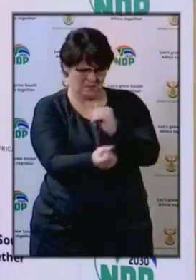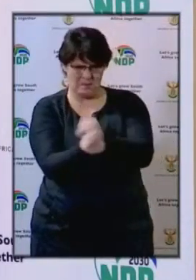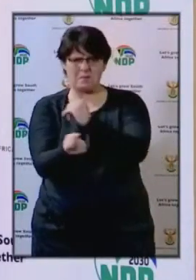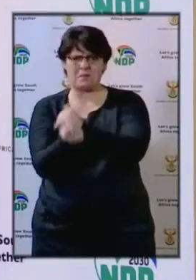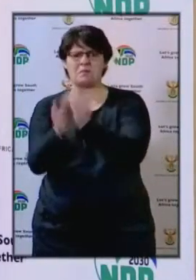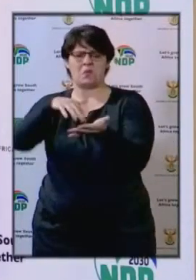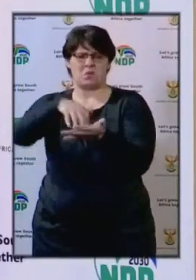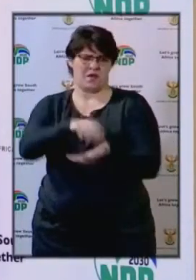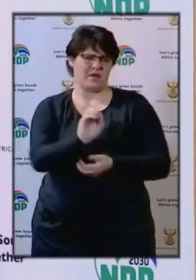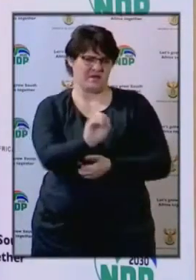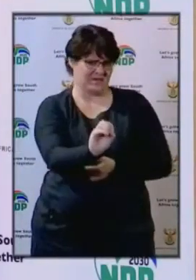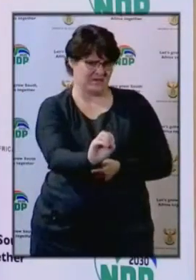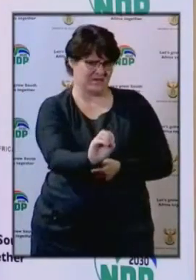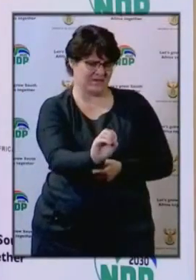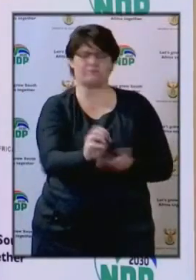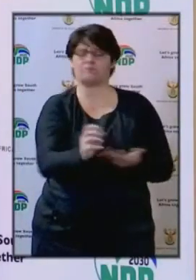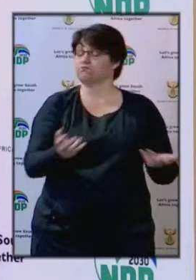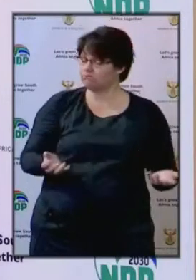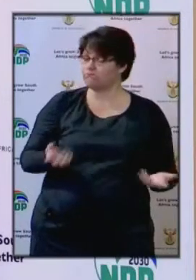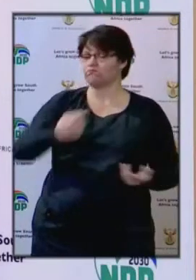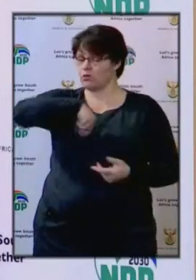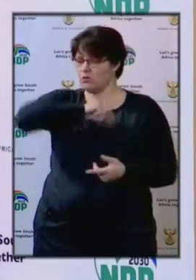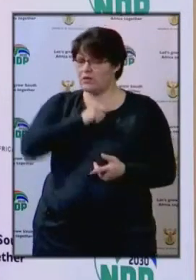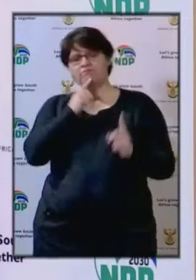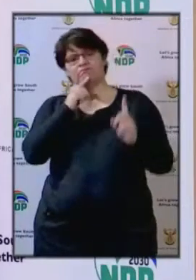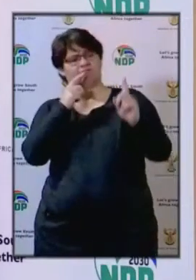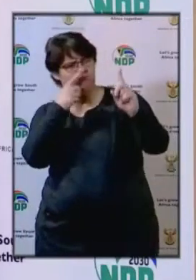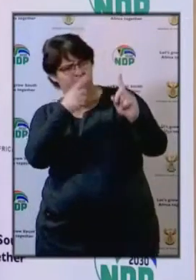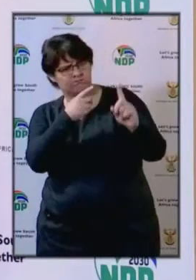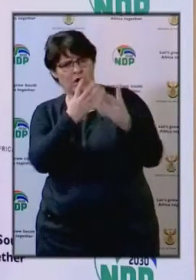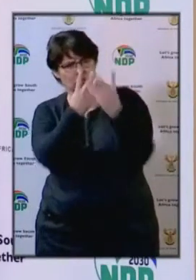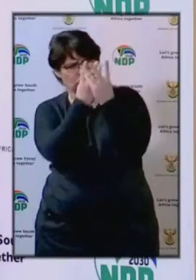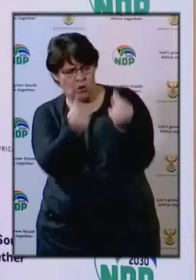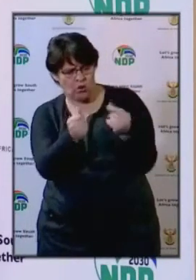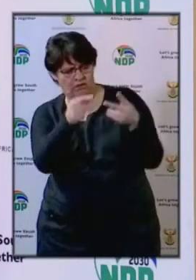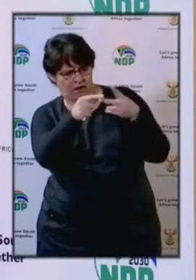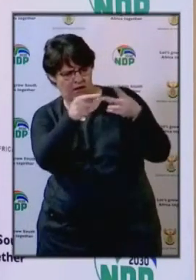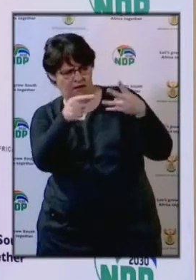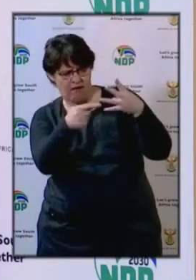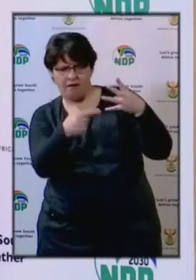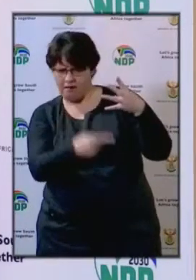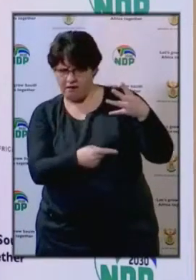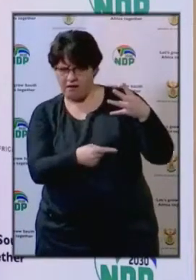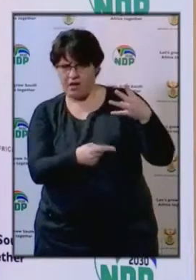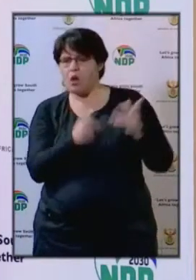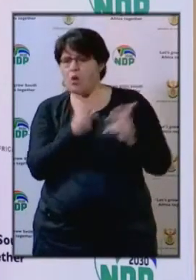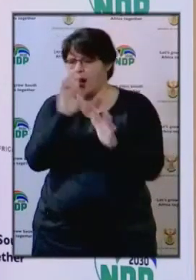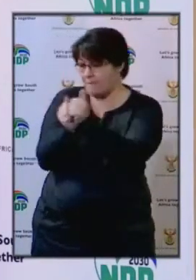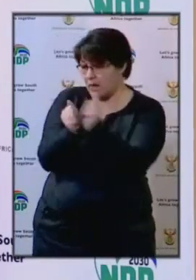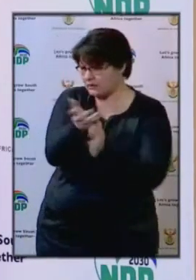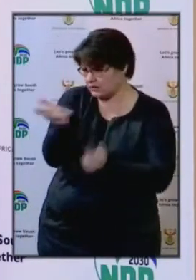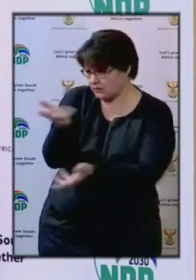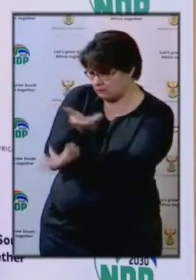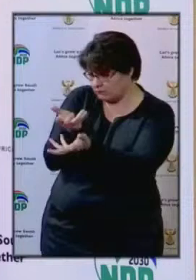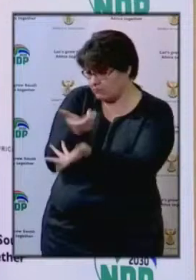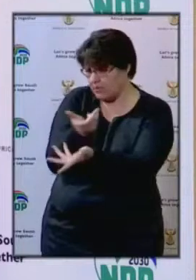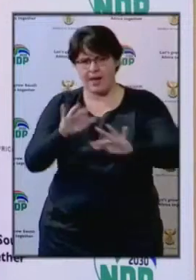Tourism, we have committed ourselves to working towards finding solutions together with all our partners.